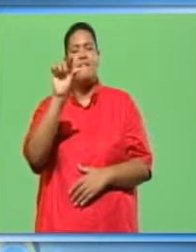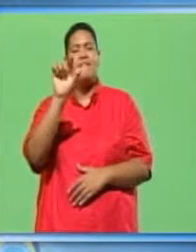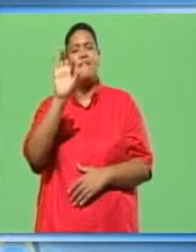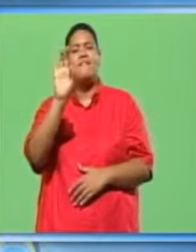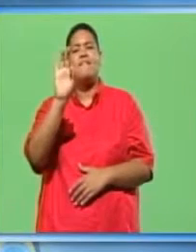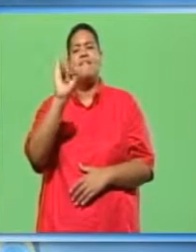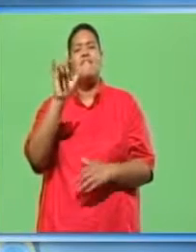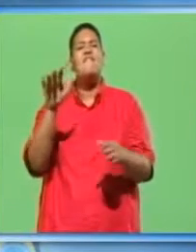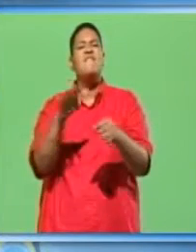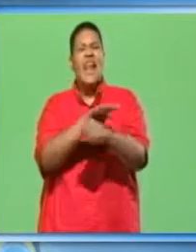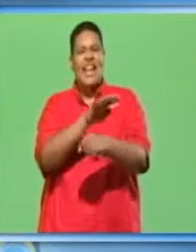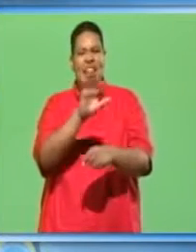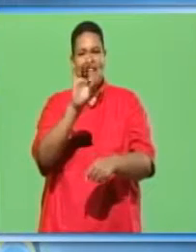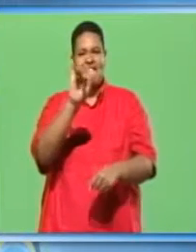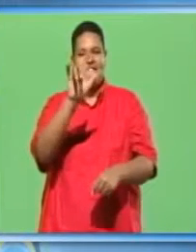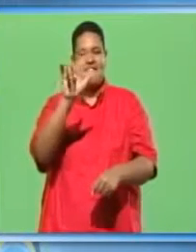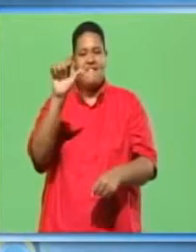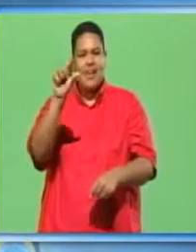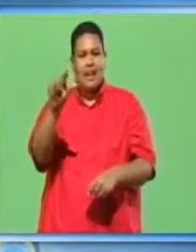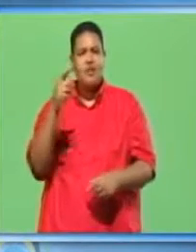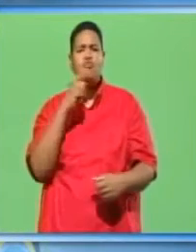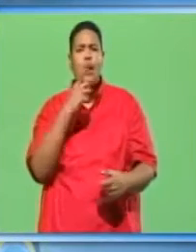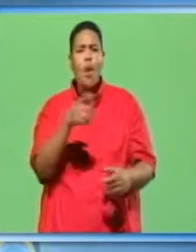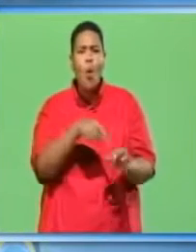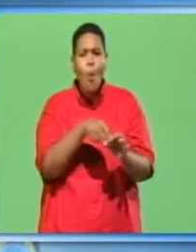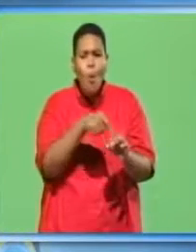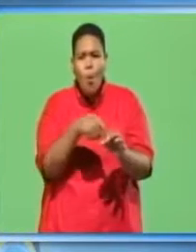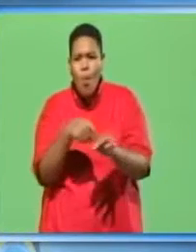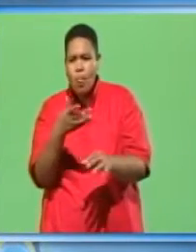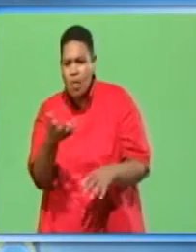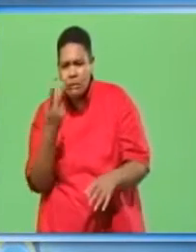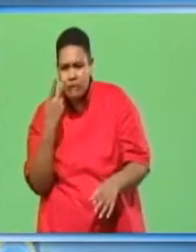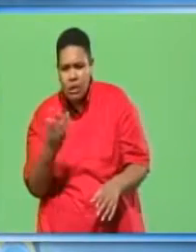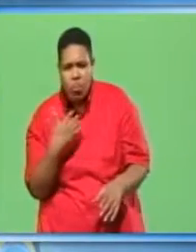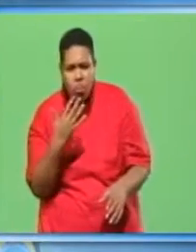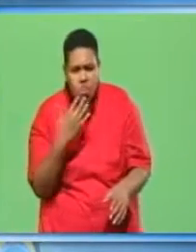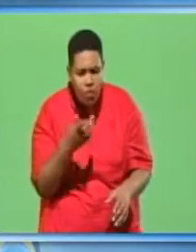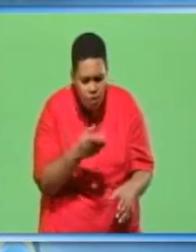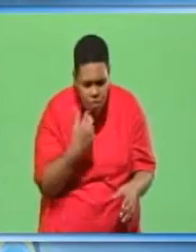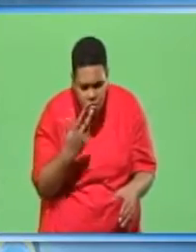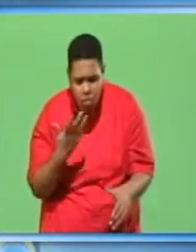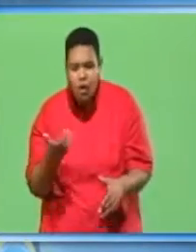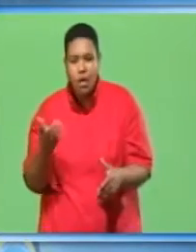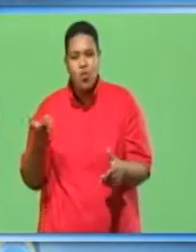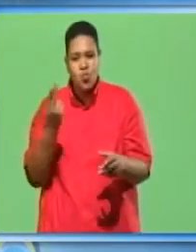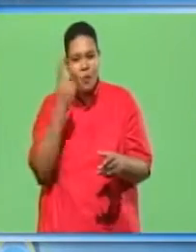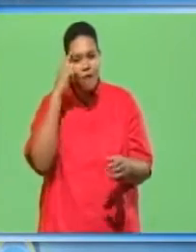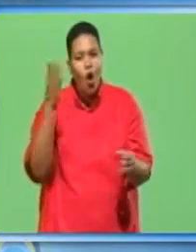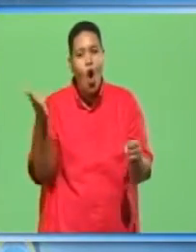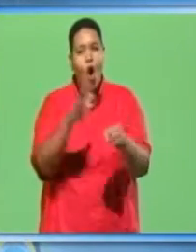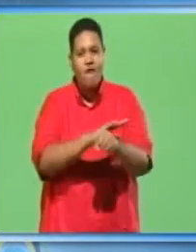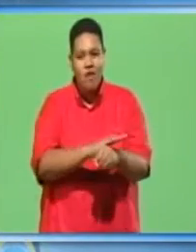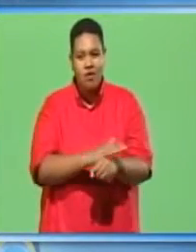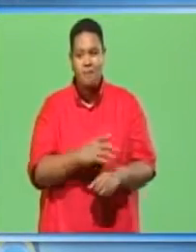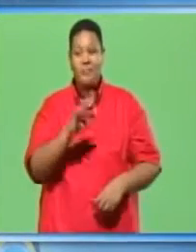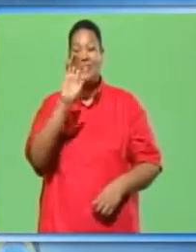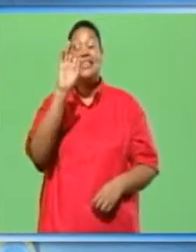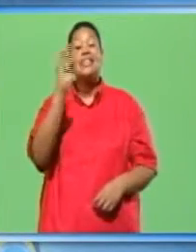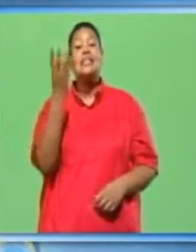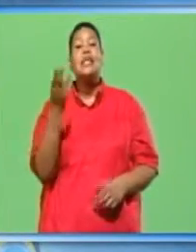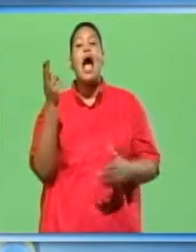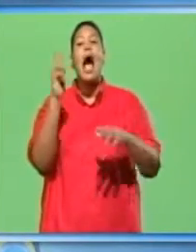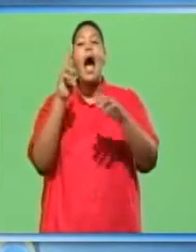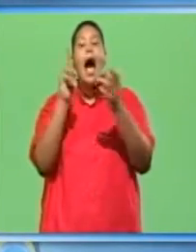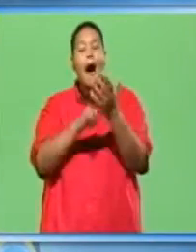are needed to close the pores of open-grained, porous and semi-porous wood. 6. Applying the top